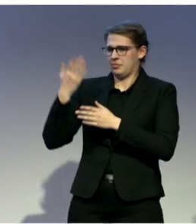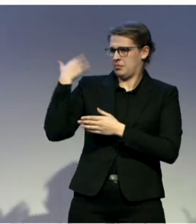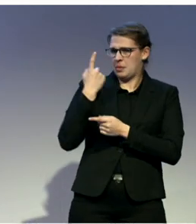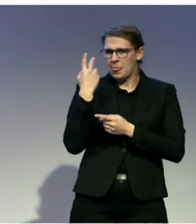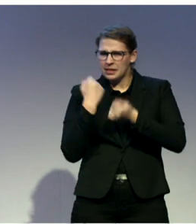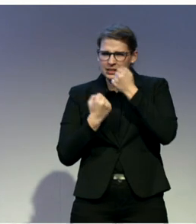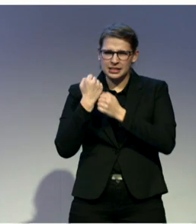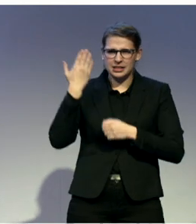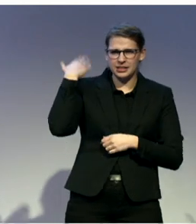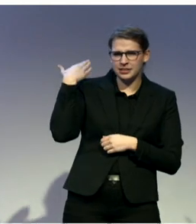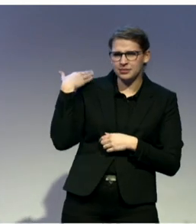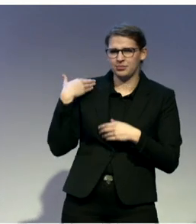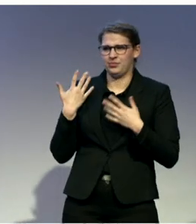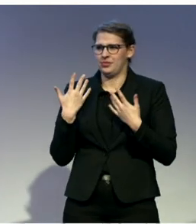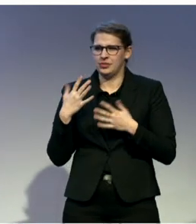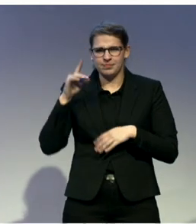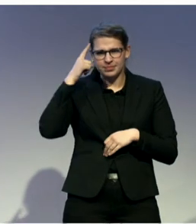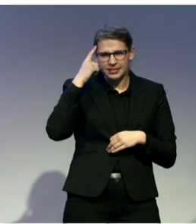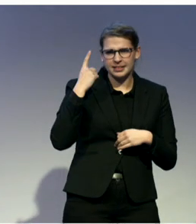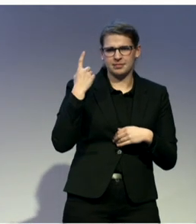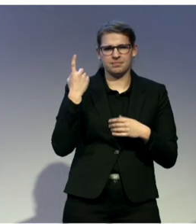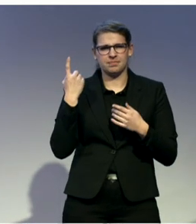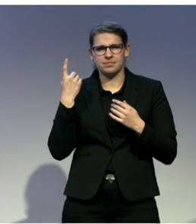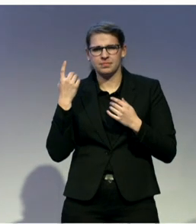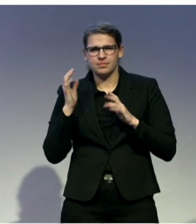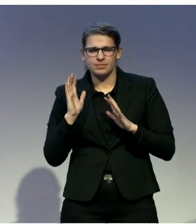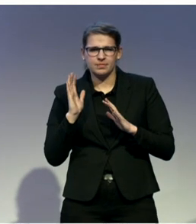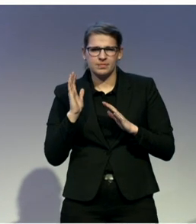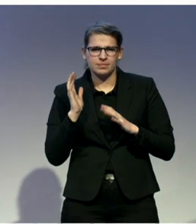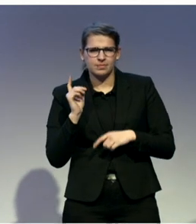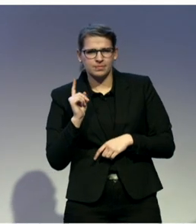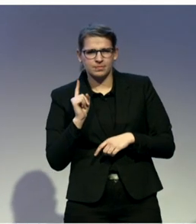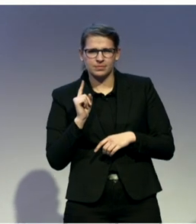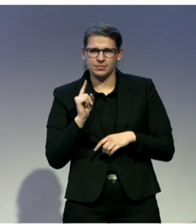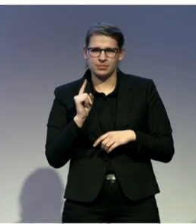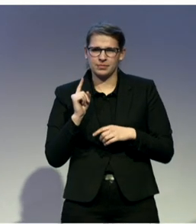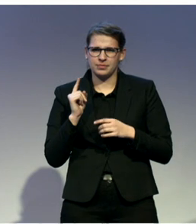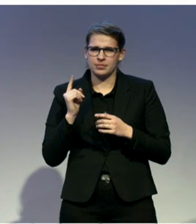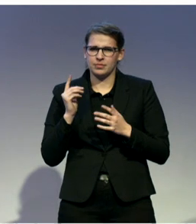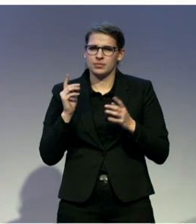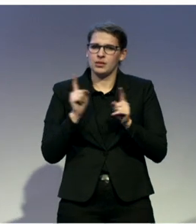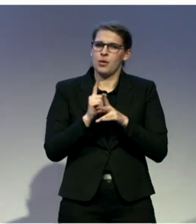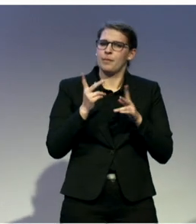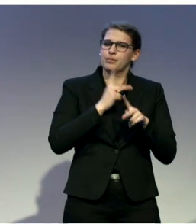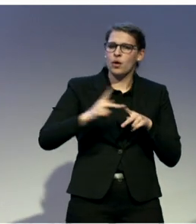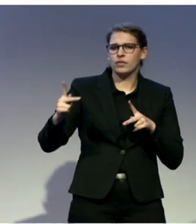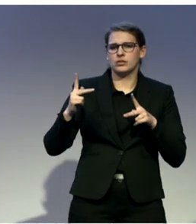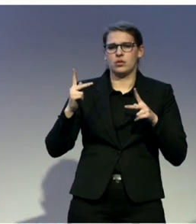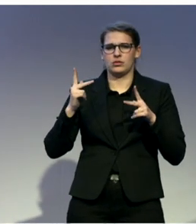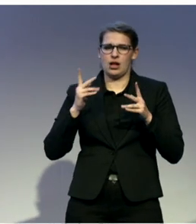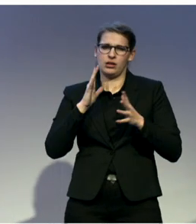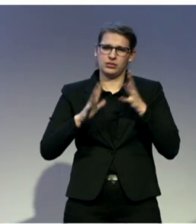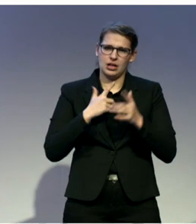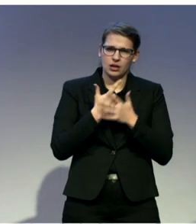if I'm not mistaken, double the number of people who are going to learn professional sign language following this program.